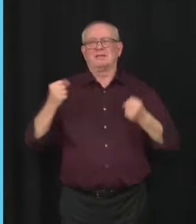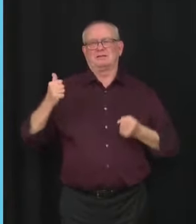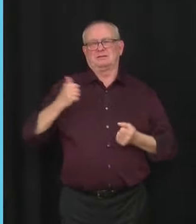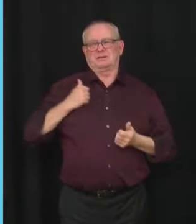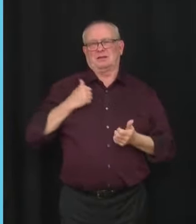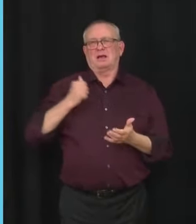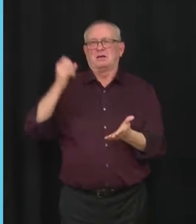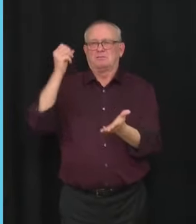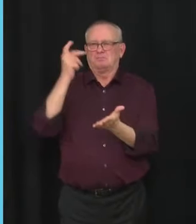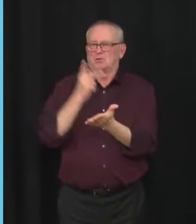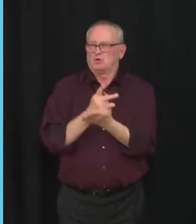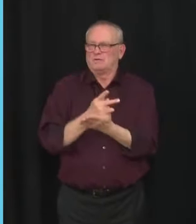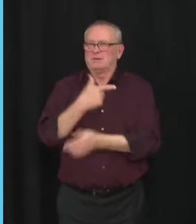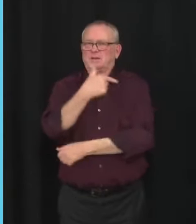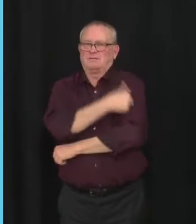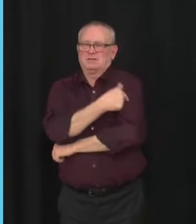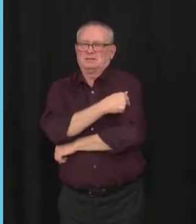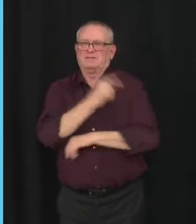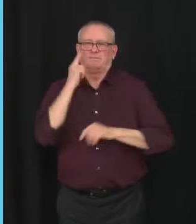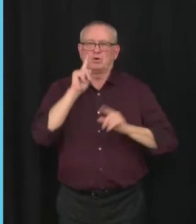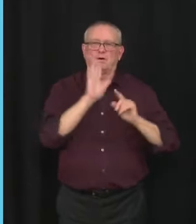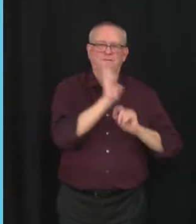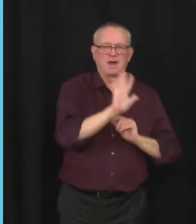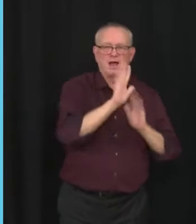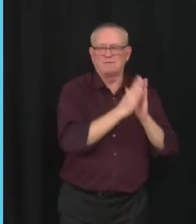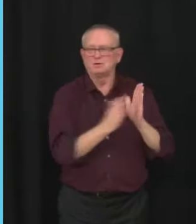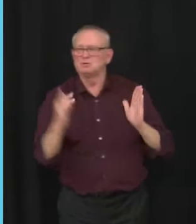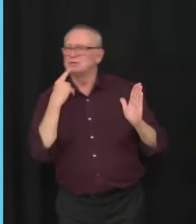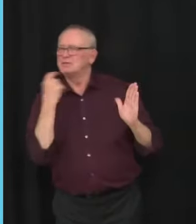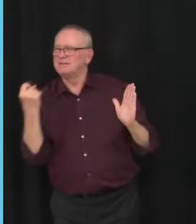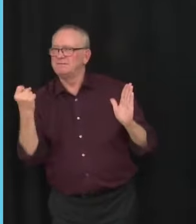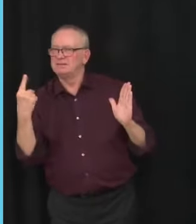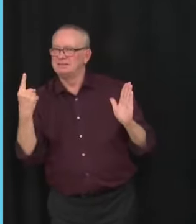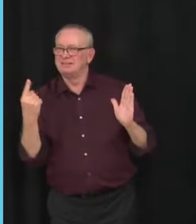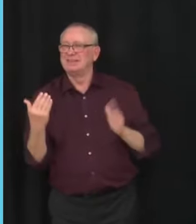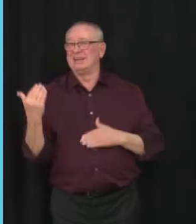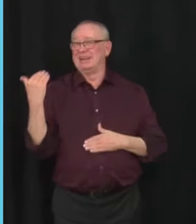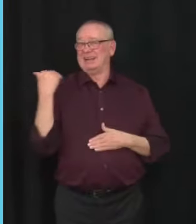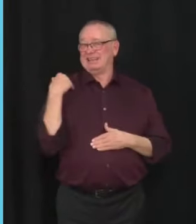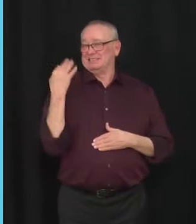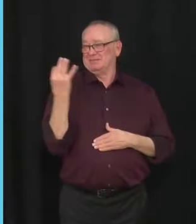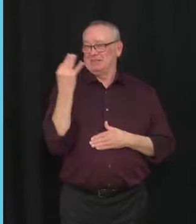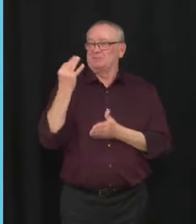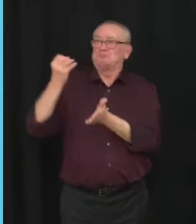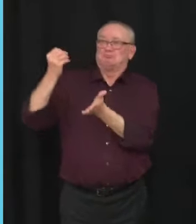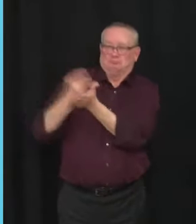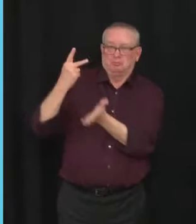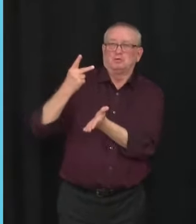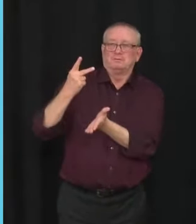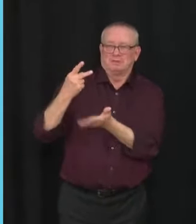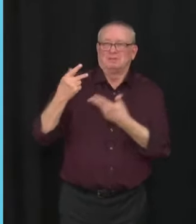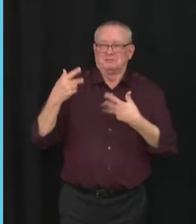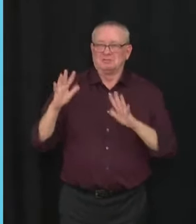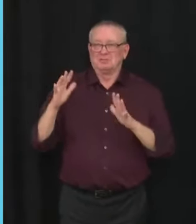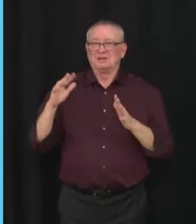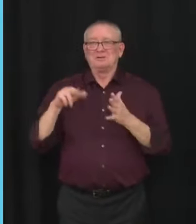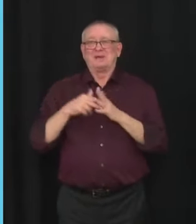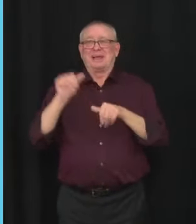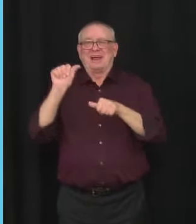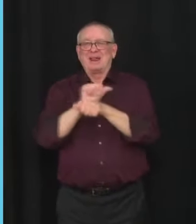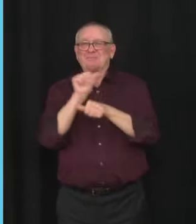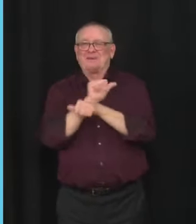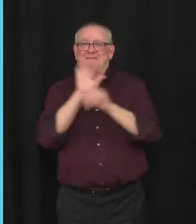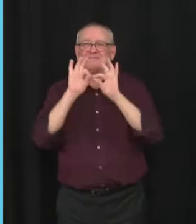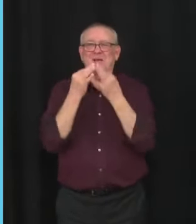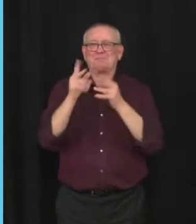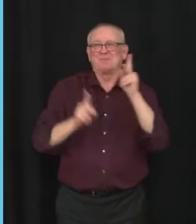to 11 years on Friday of last week. This is exciting news for hundreds of thousands of families across the province who have been eagerly